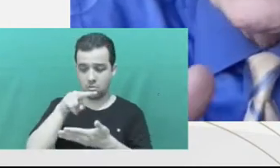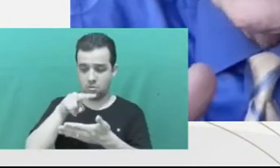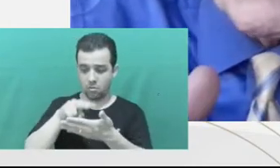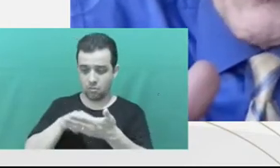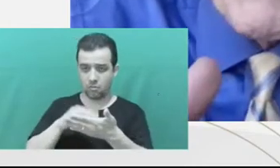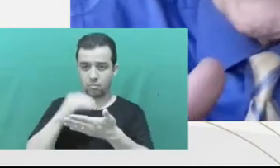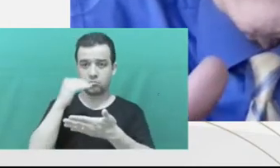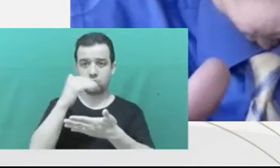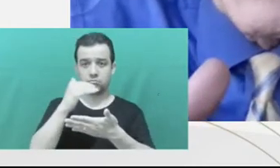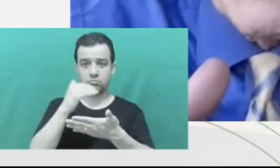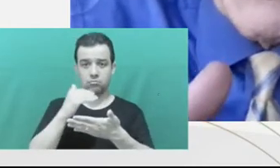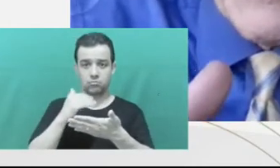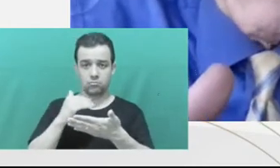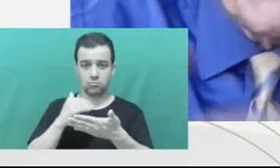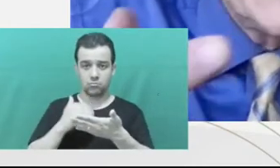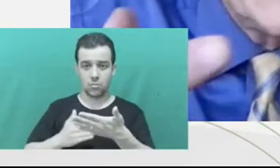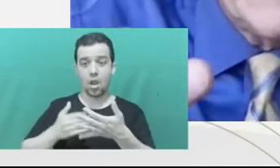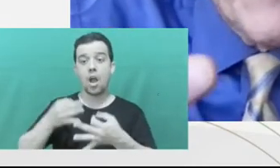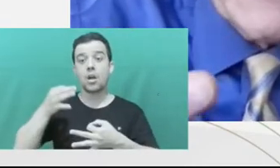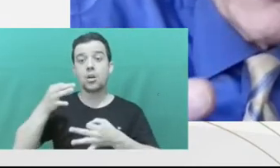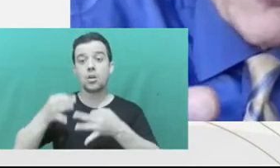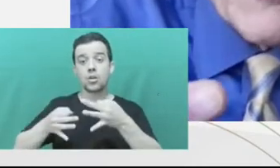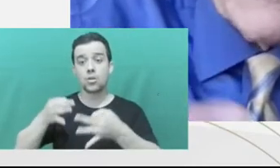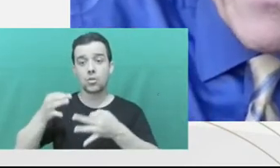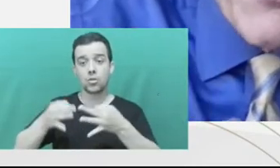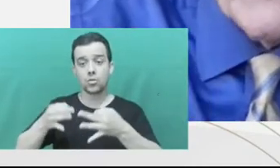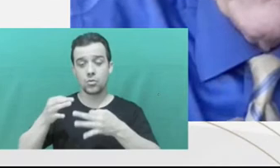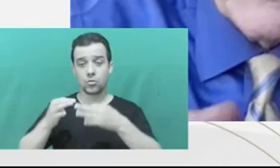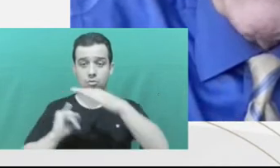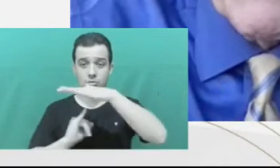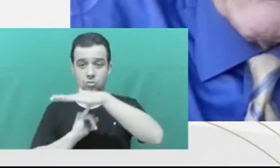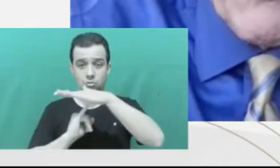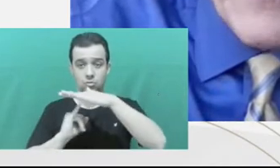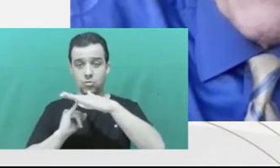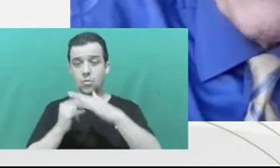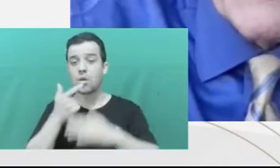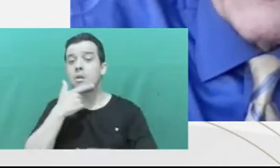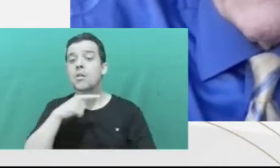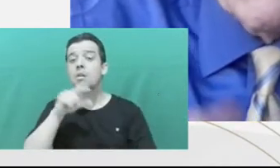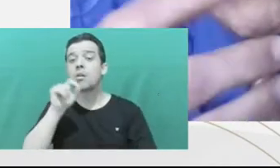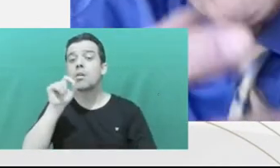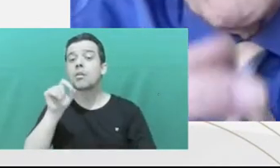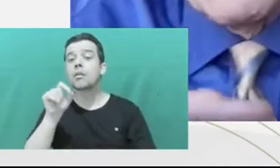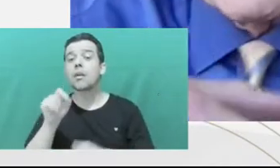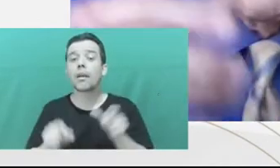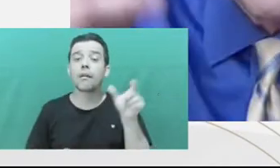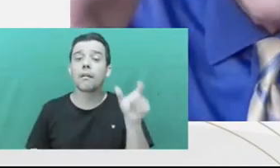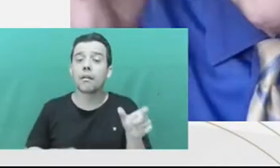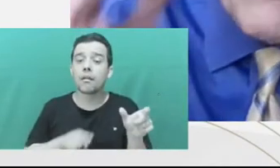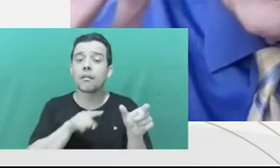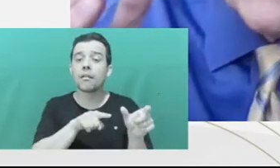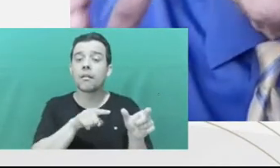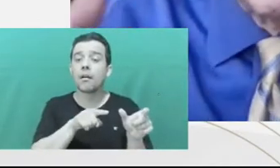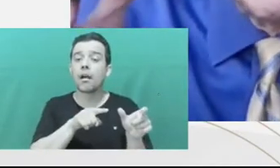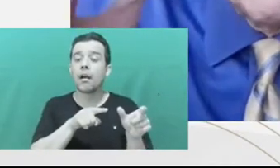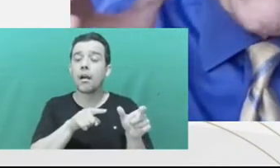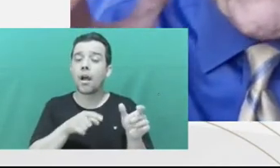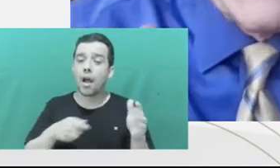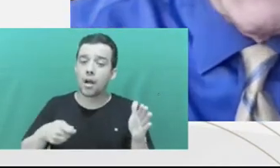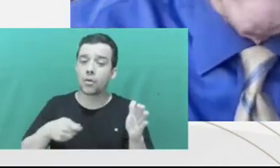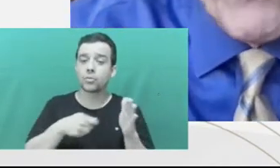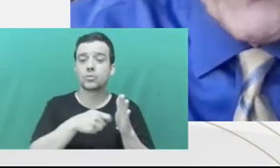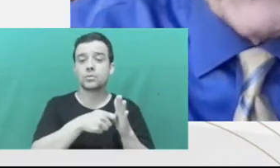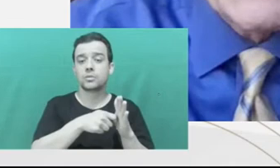who are charged with robbery plead that charge down to a simple theft. Robbery is coming up to somebody,